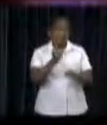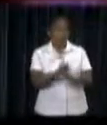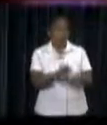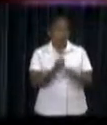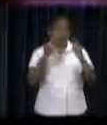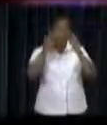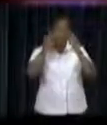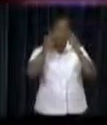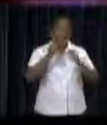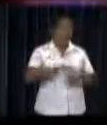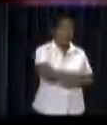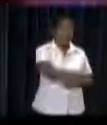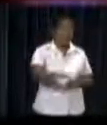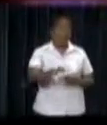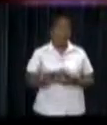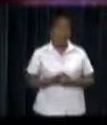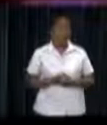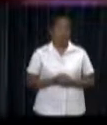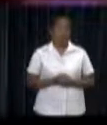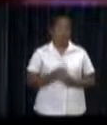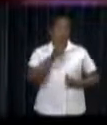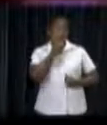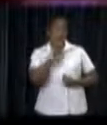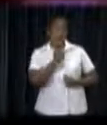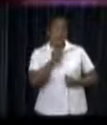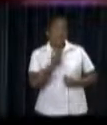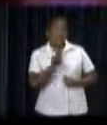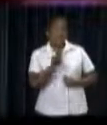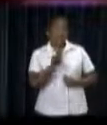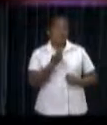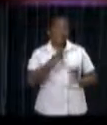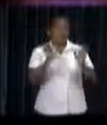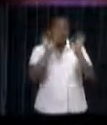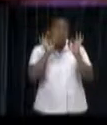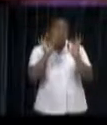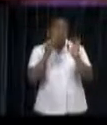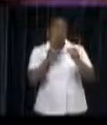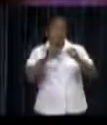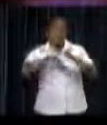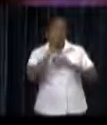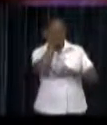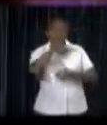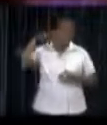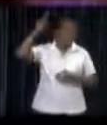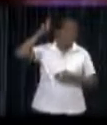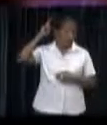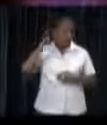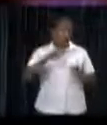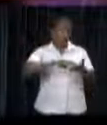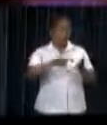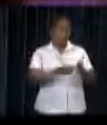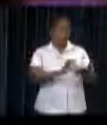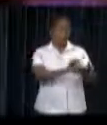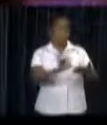the agreements which were made in China. President Bautiser again repeated that it is unique for our country